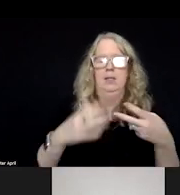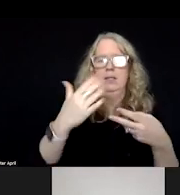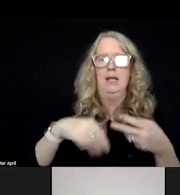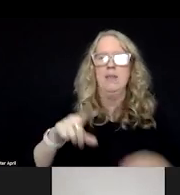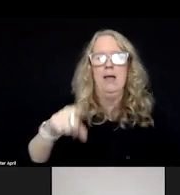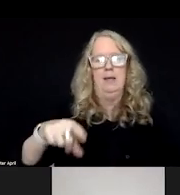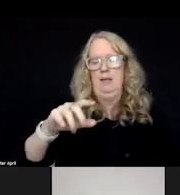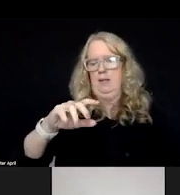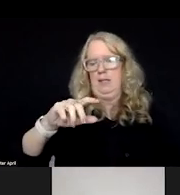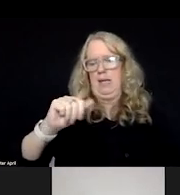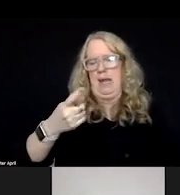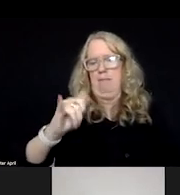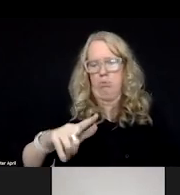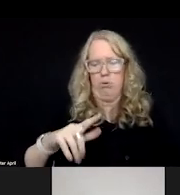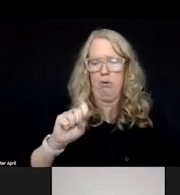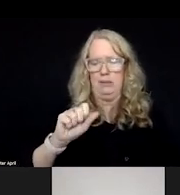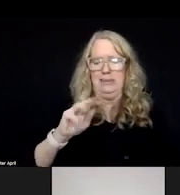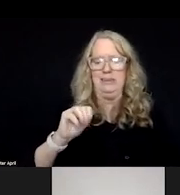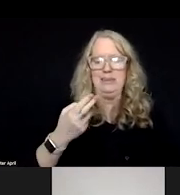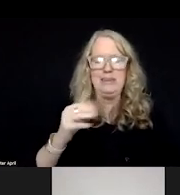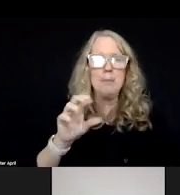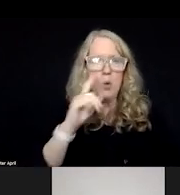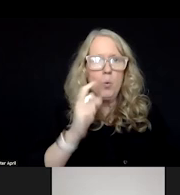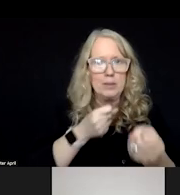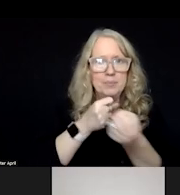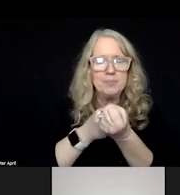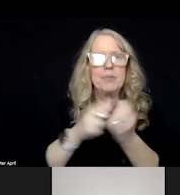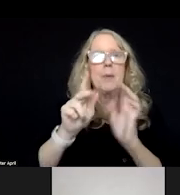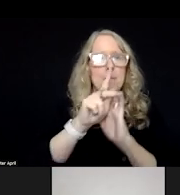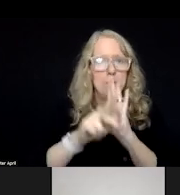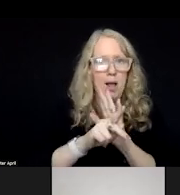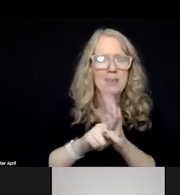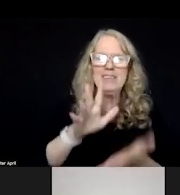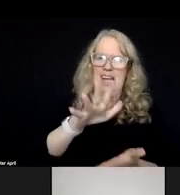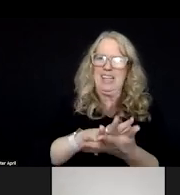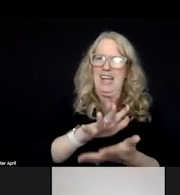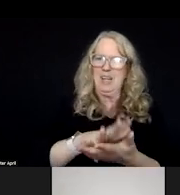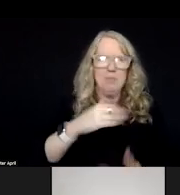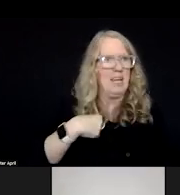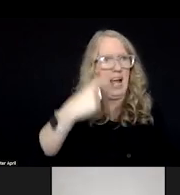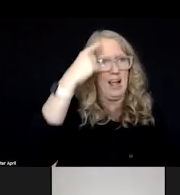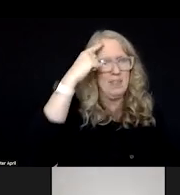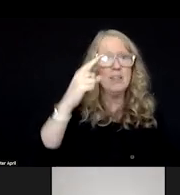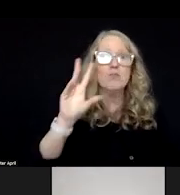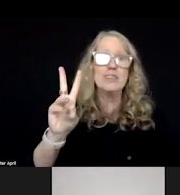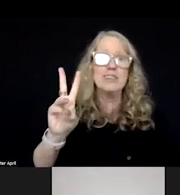of April, SAMHSA is sponsoring a policy academy, I believe it's for six states,